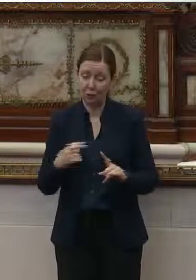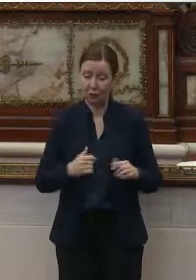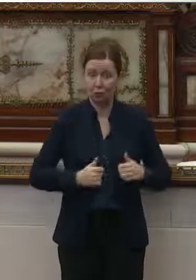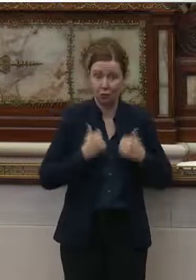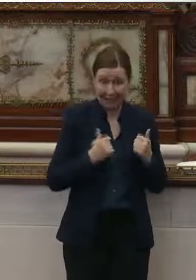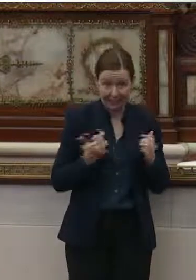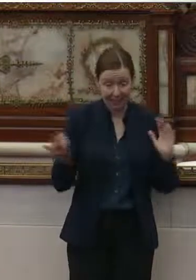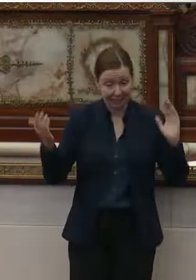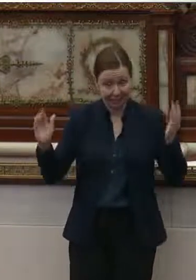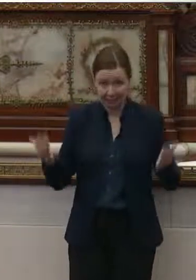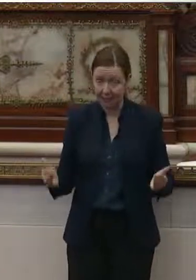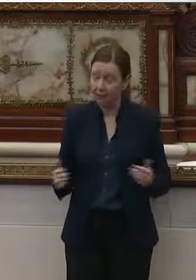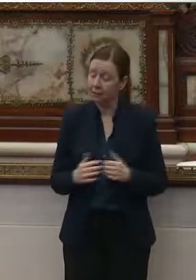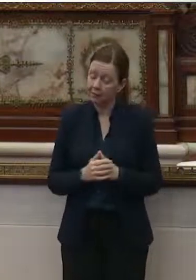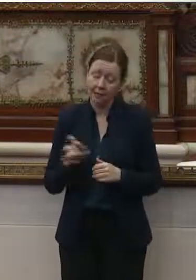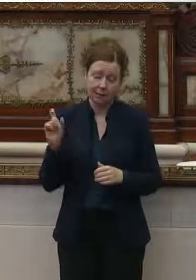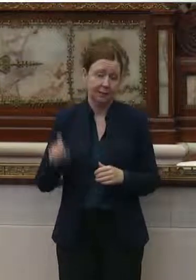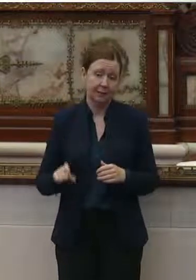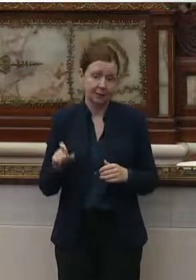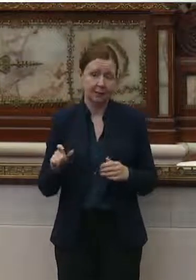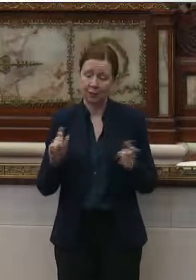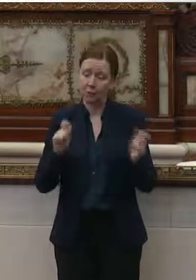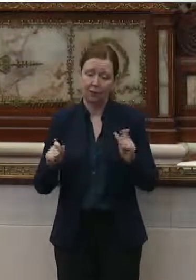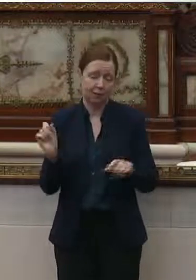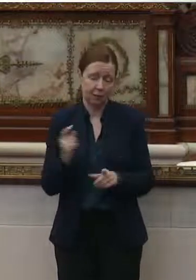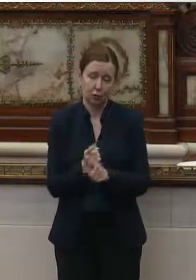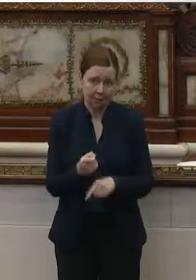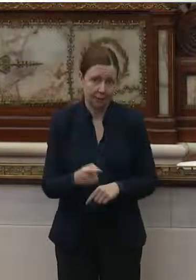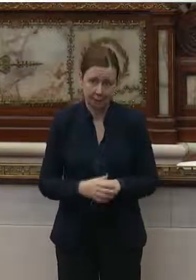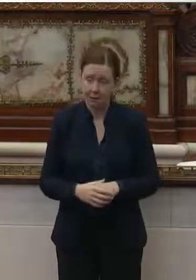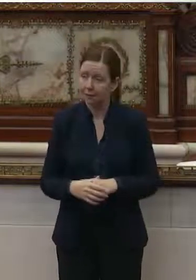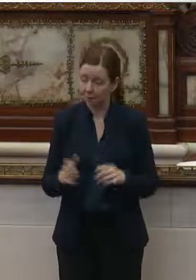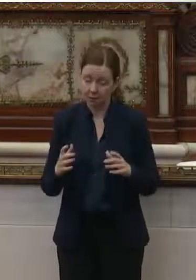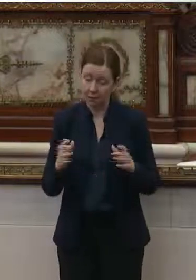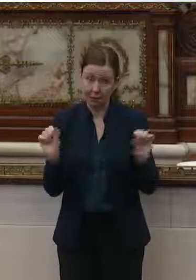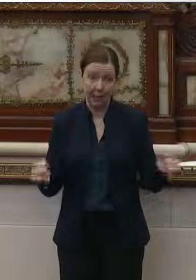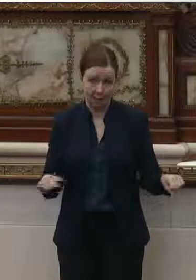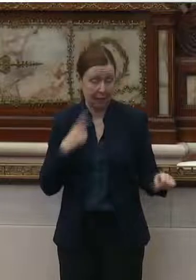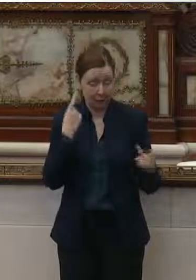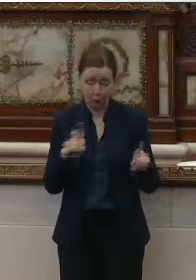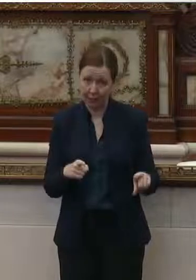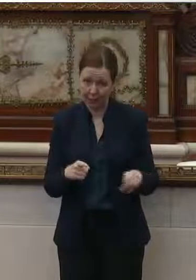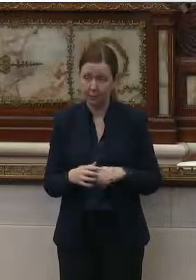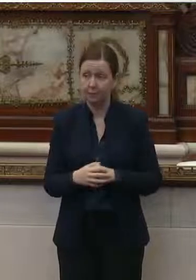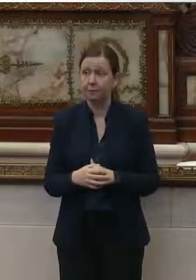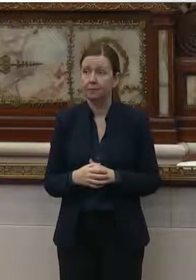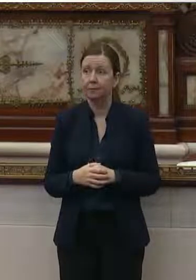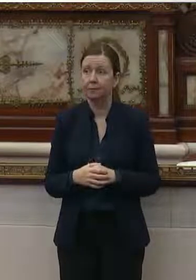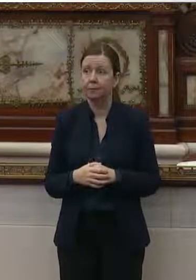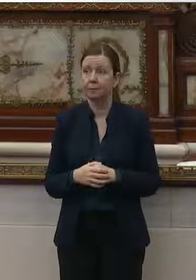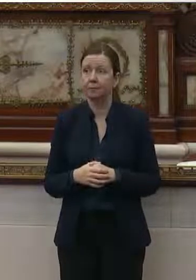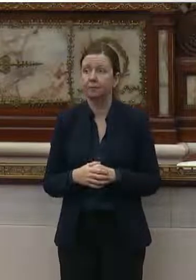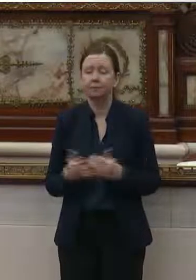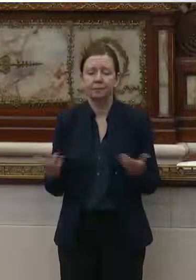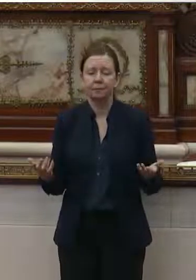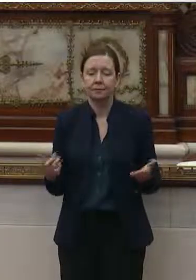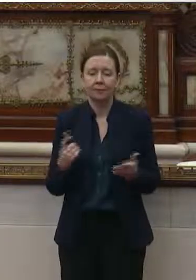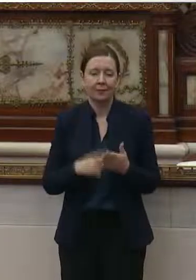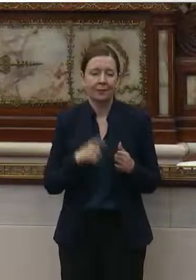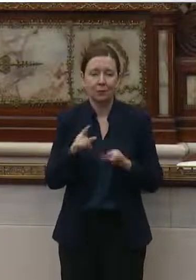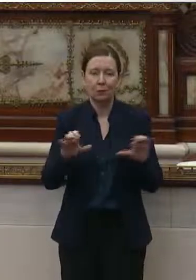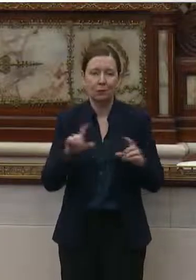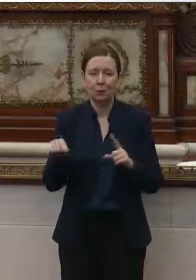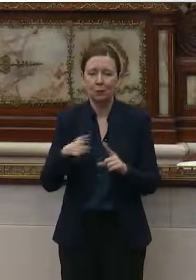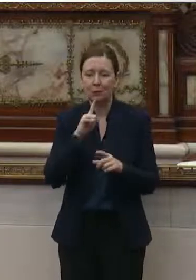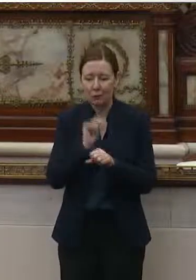patients needs to be adjusted significantly. And it's what you do when